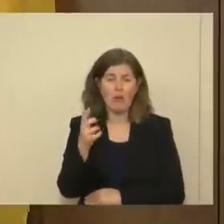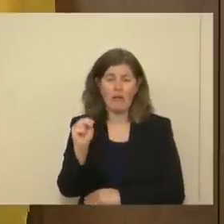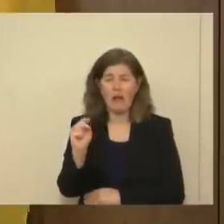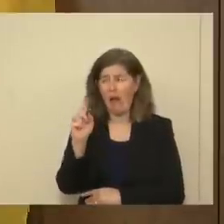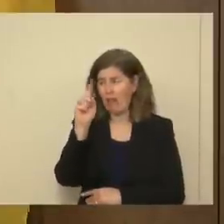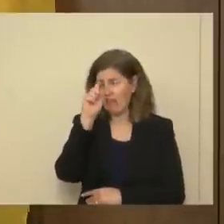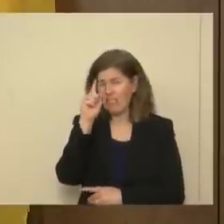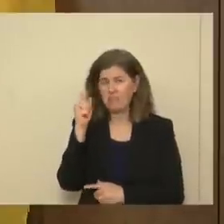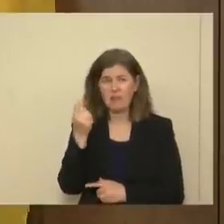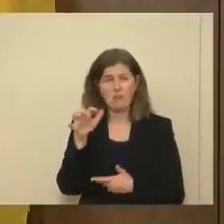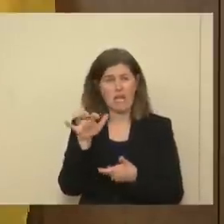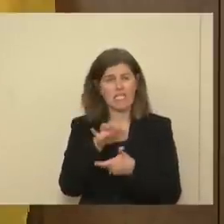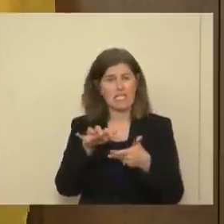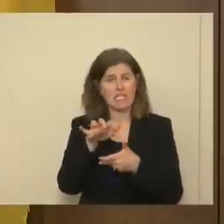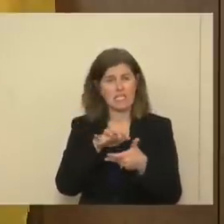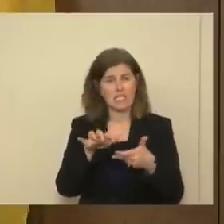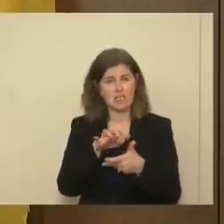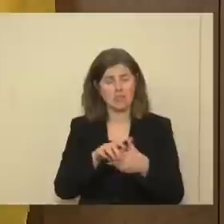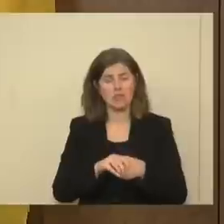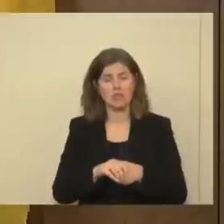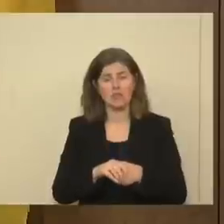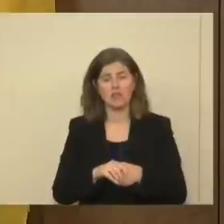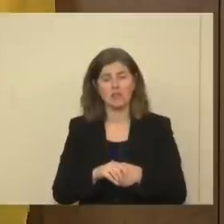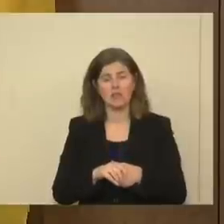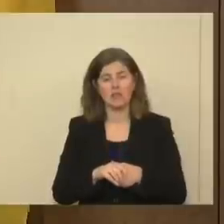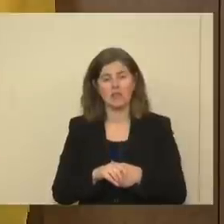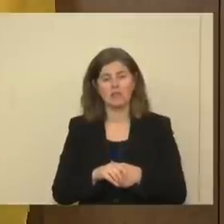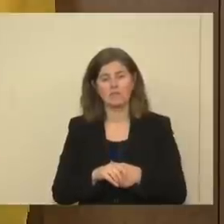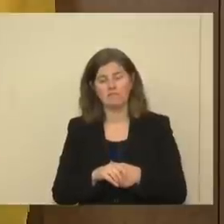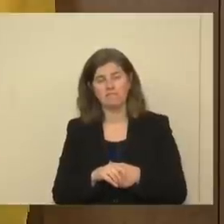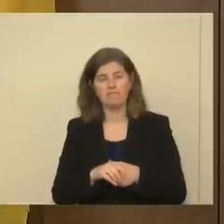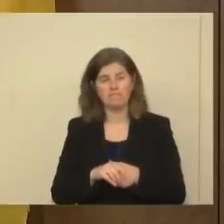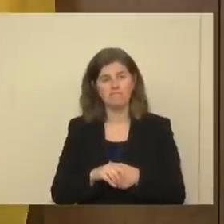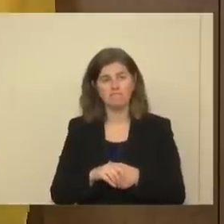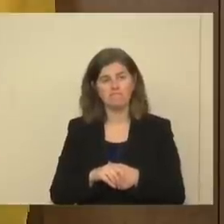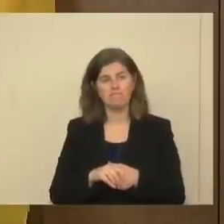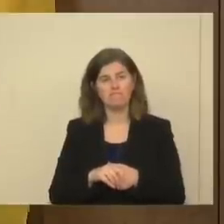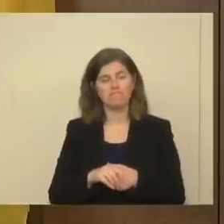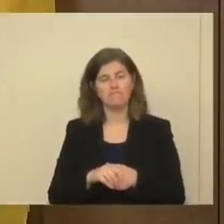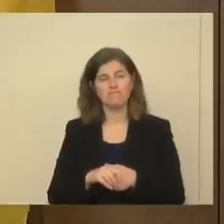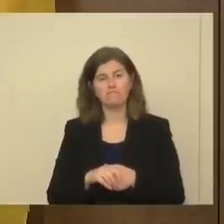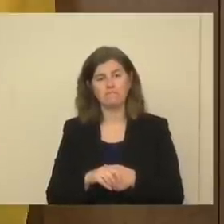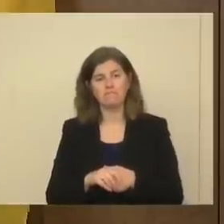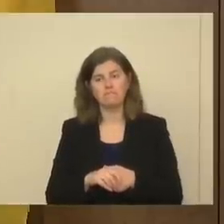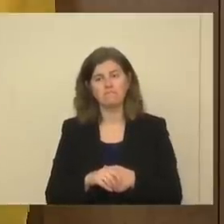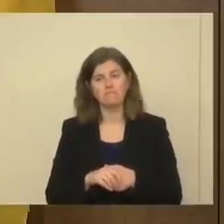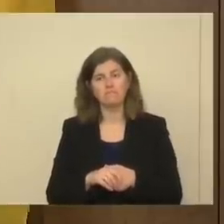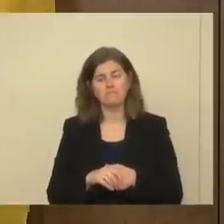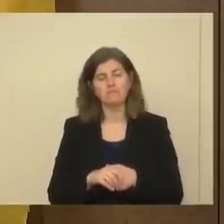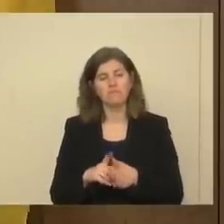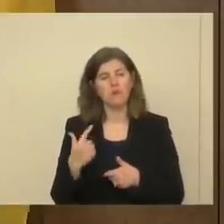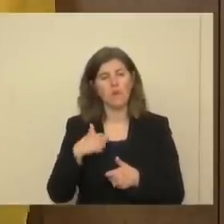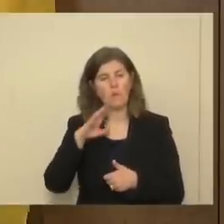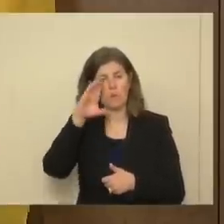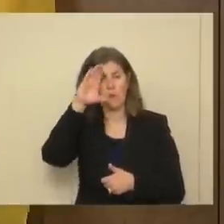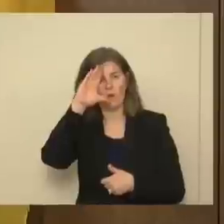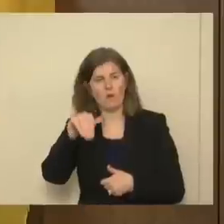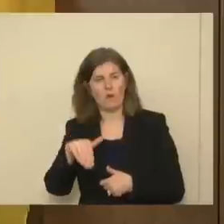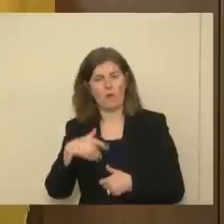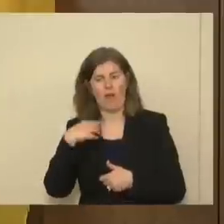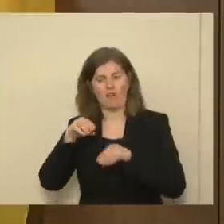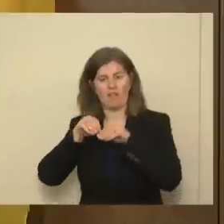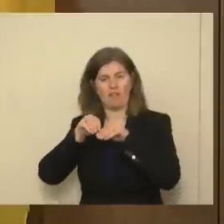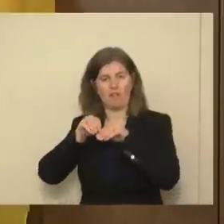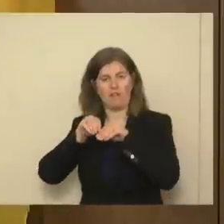it's been mixed. I think that certainly we know that we had an